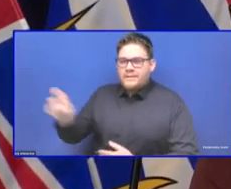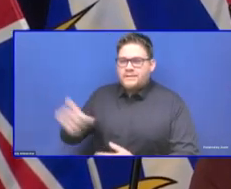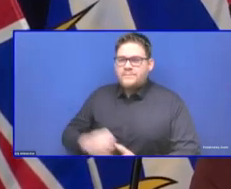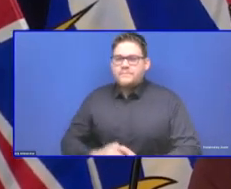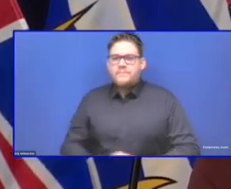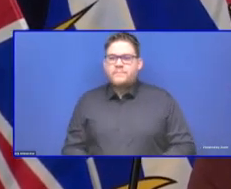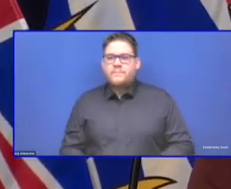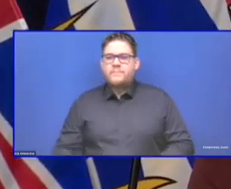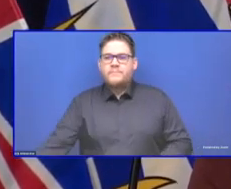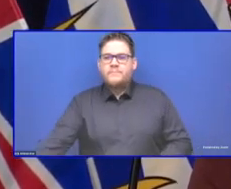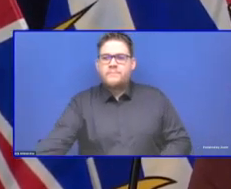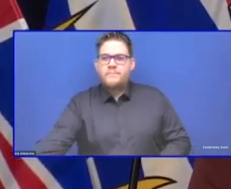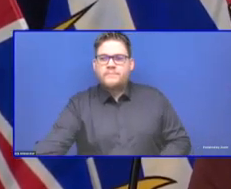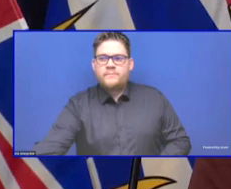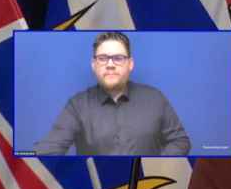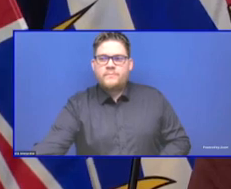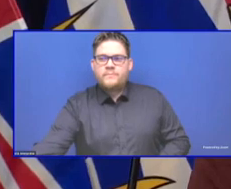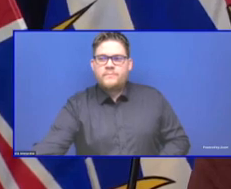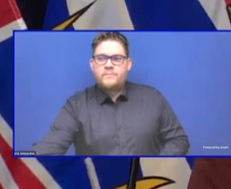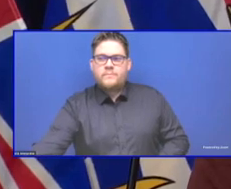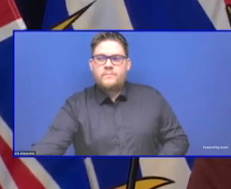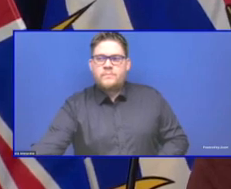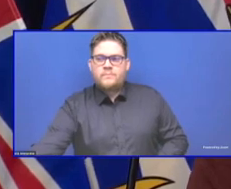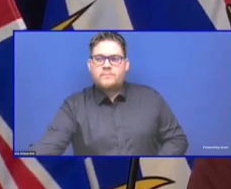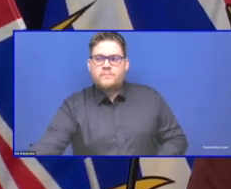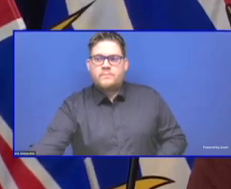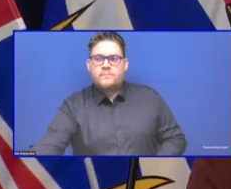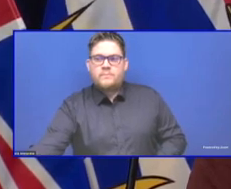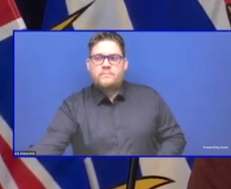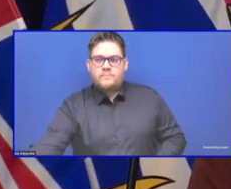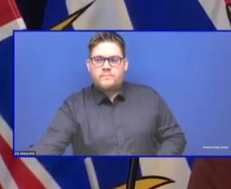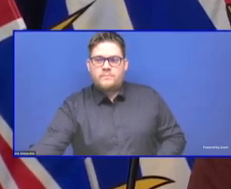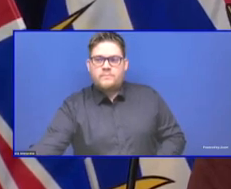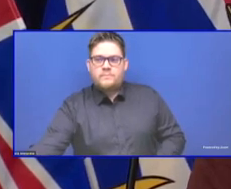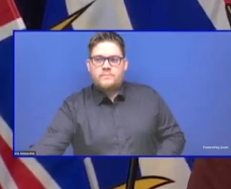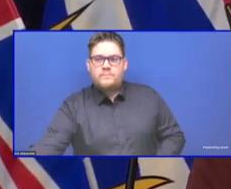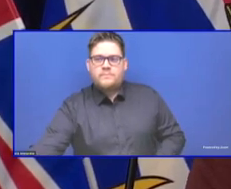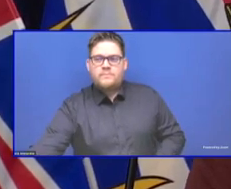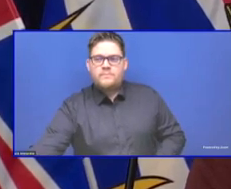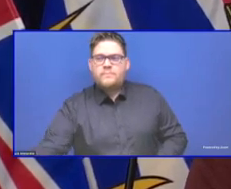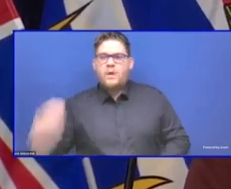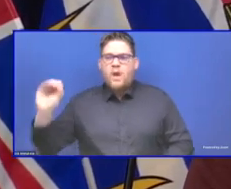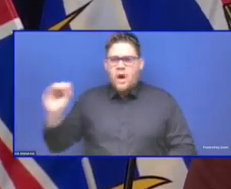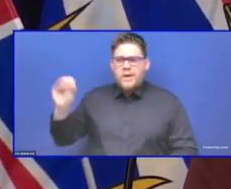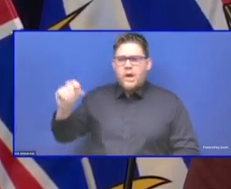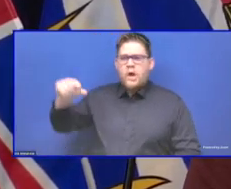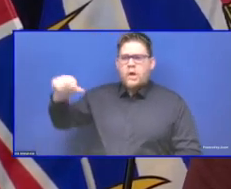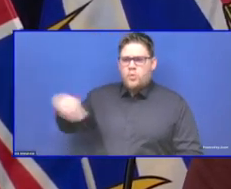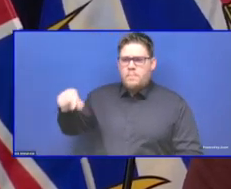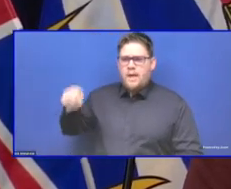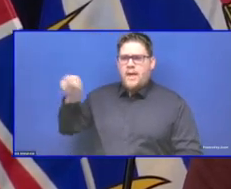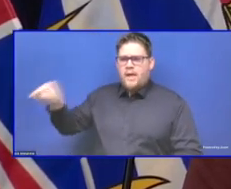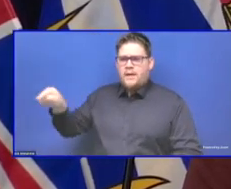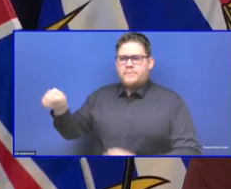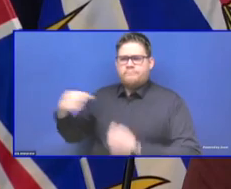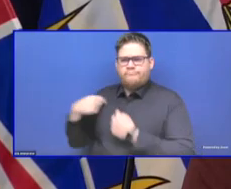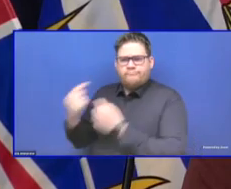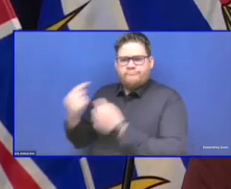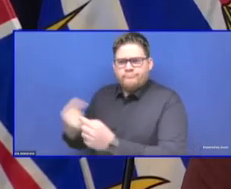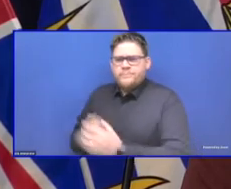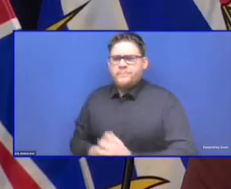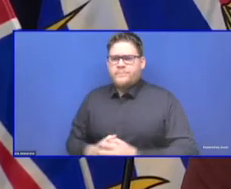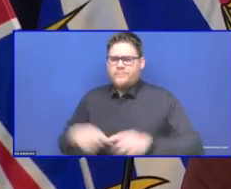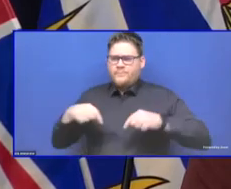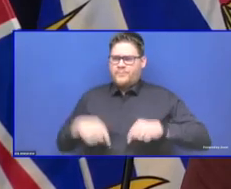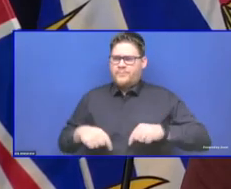mandatory vaccination for healthcare workers, what can you say about where BC may go with its own policy? Because